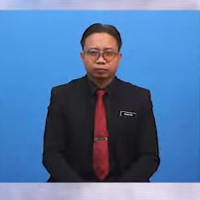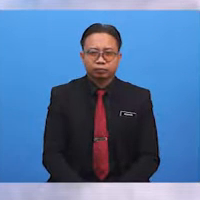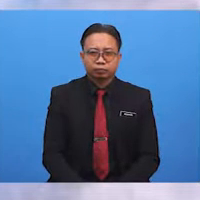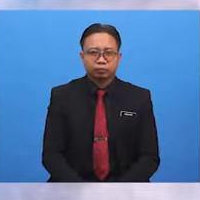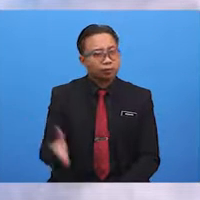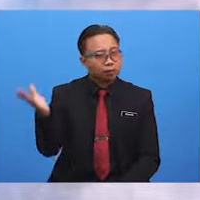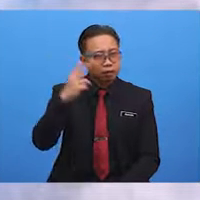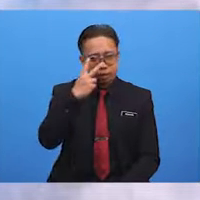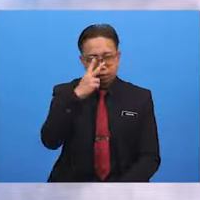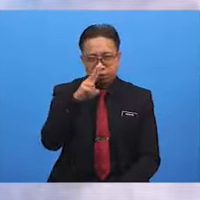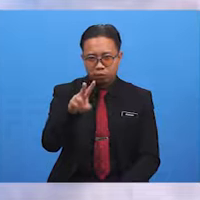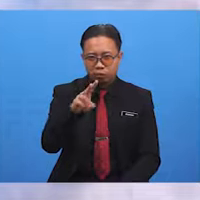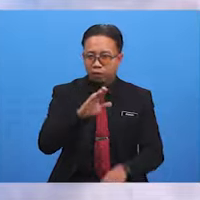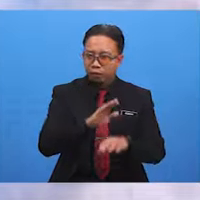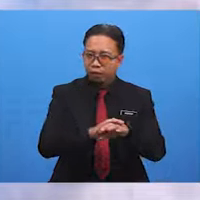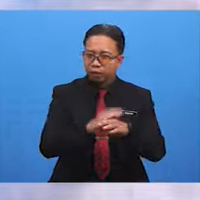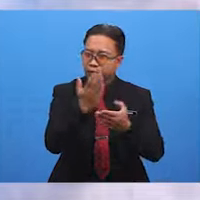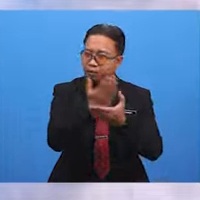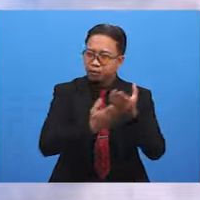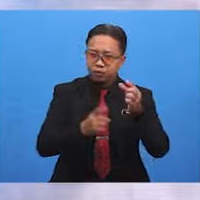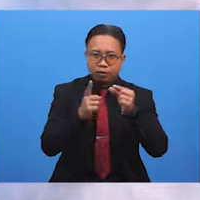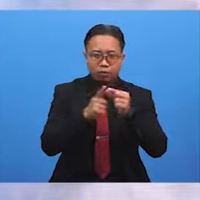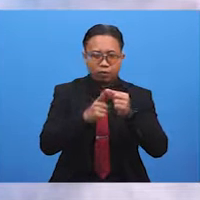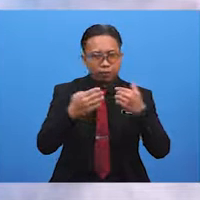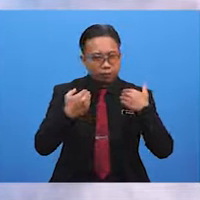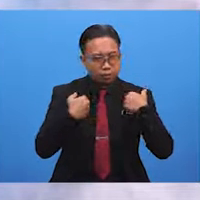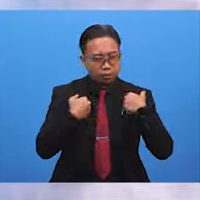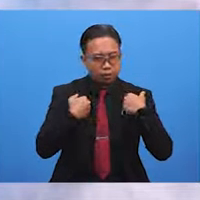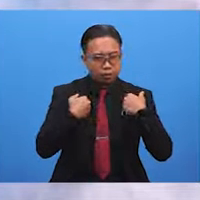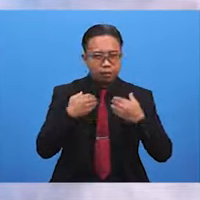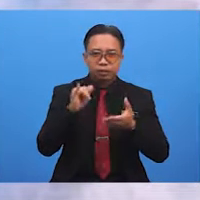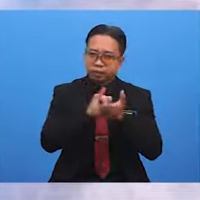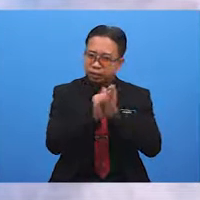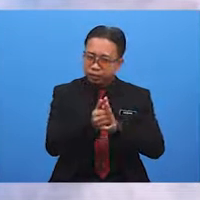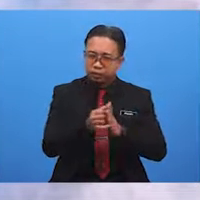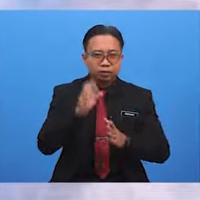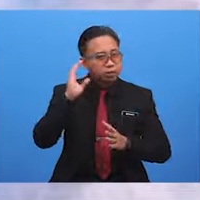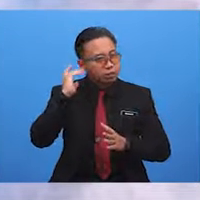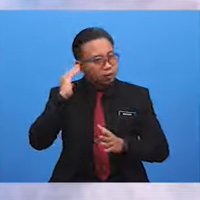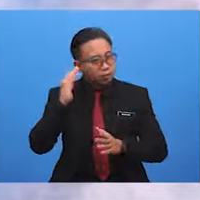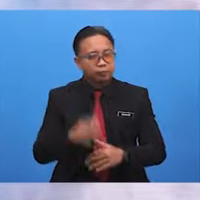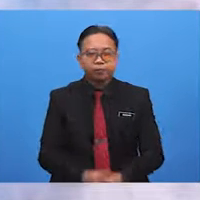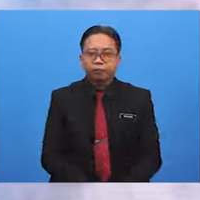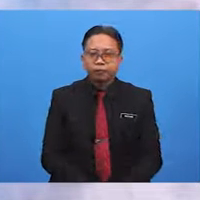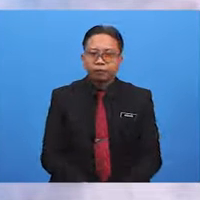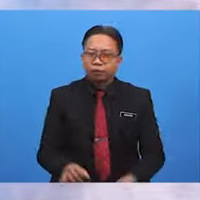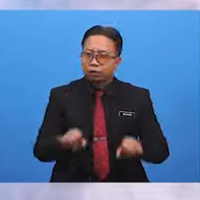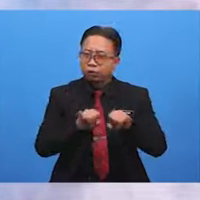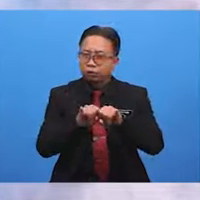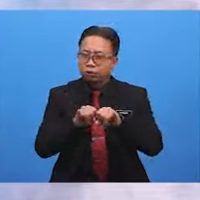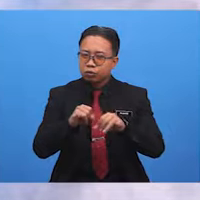Let's look at some of the words that contain these sounds. Join me.